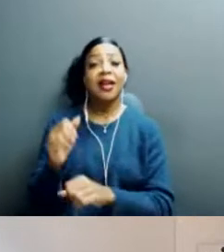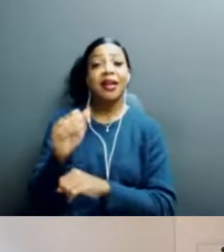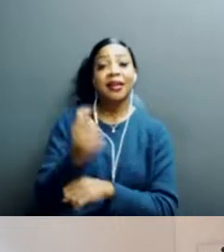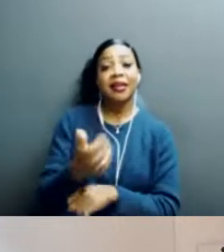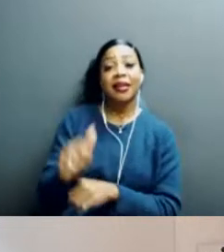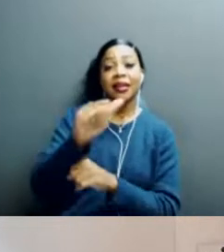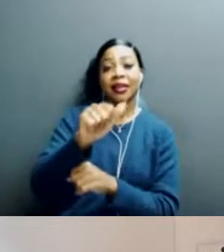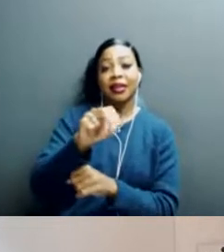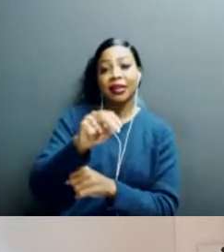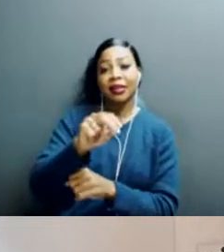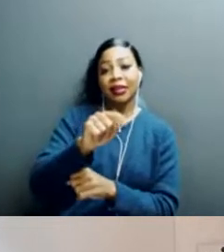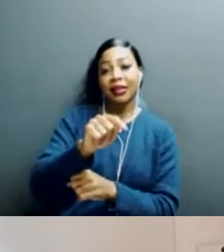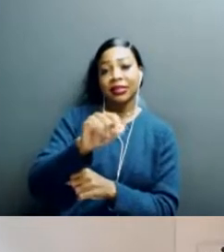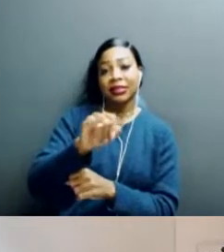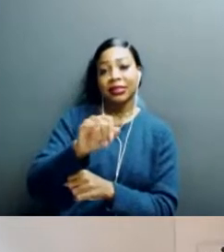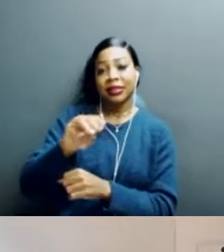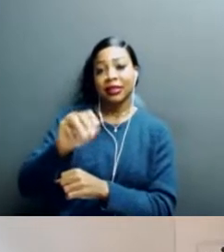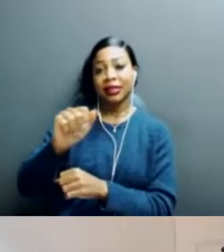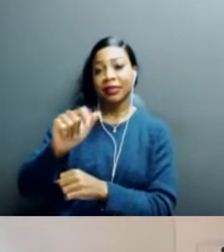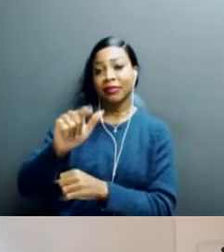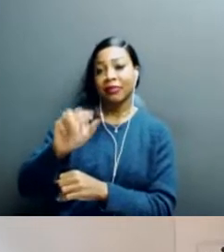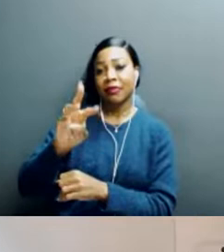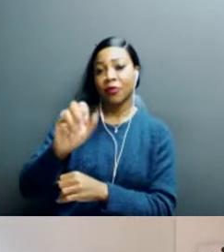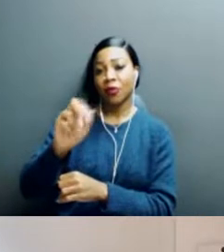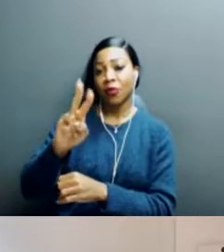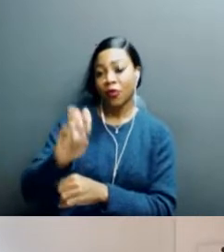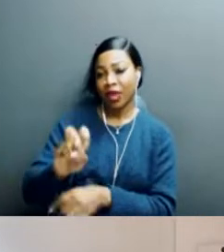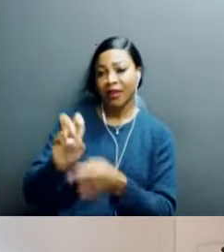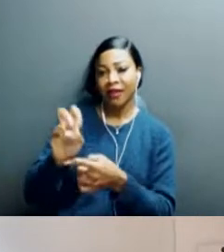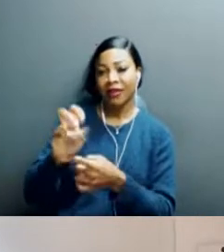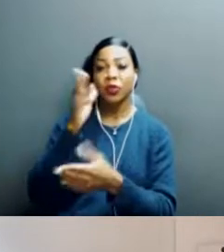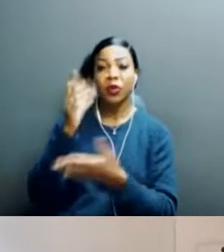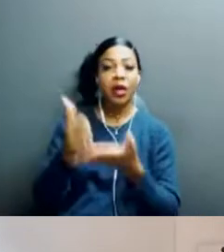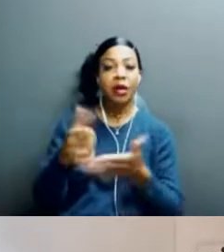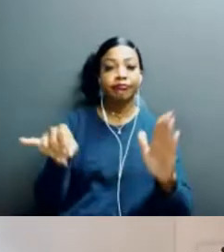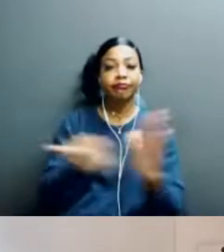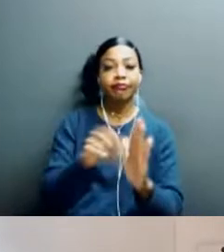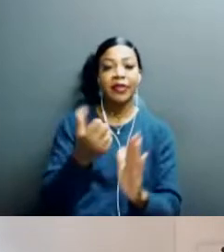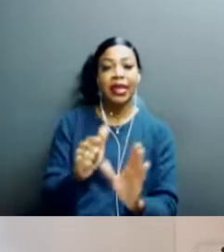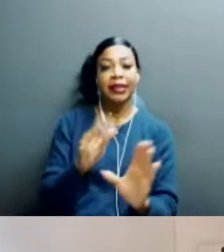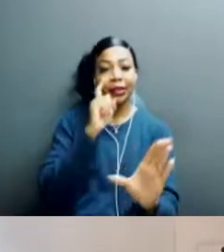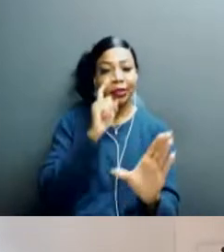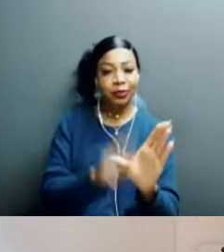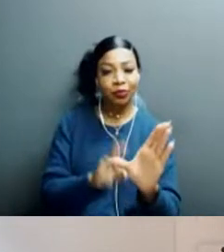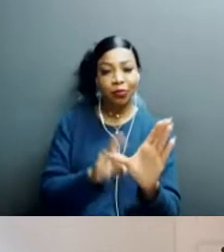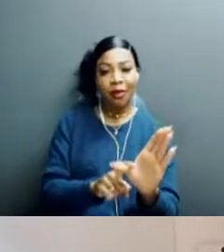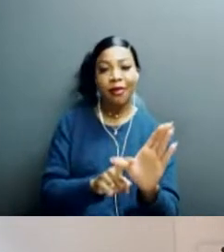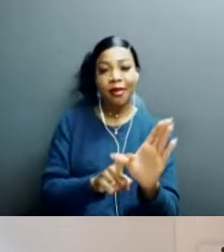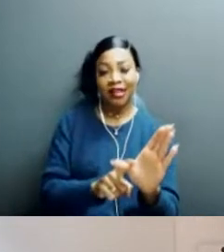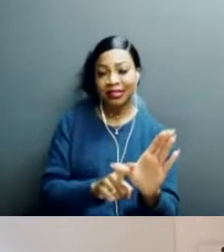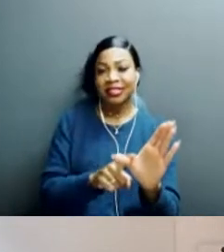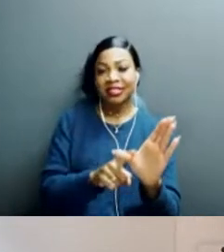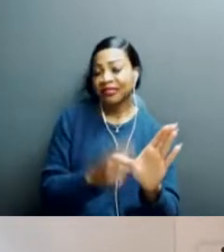in place where you can run and check for those kinds of malicious activities, uh, with behaviors happening in your computer in the